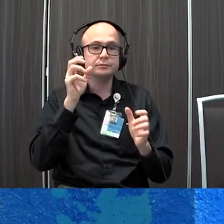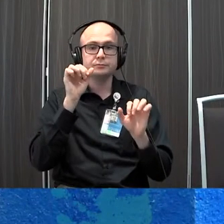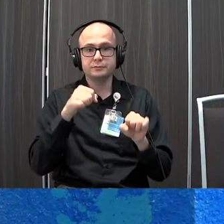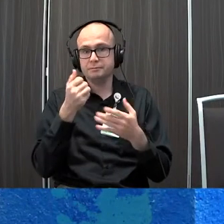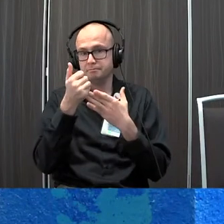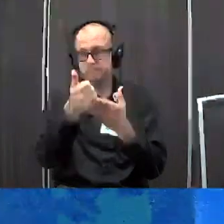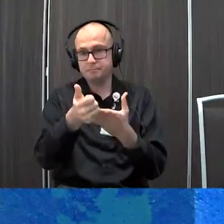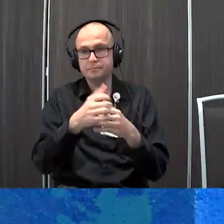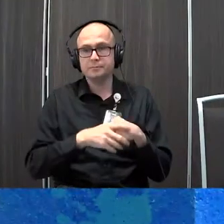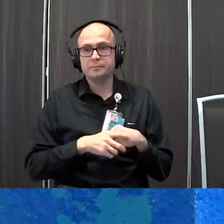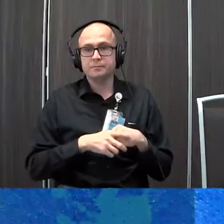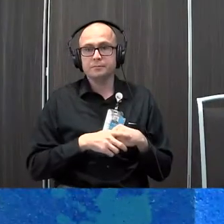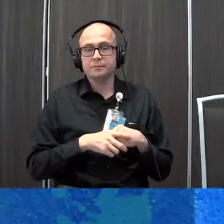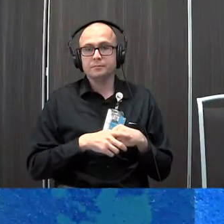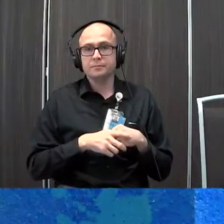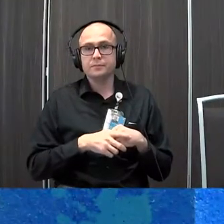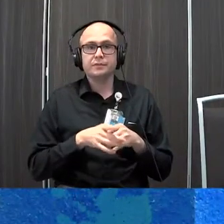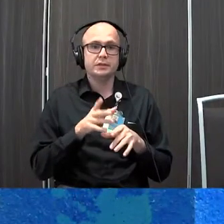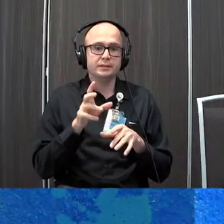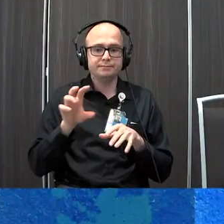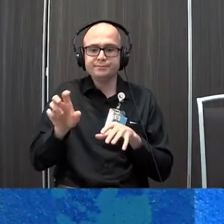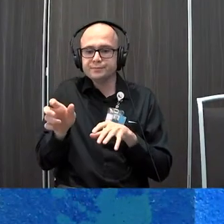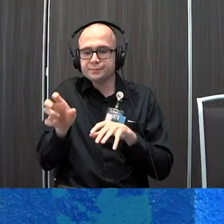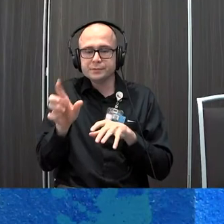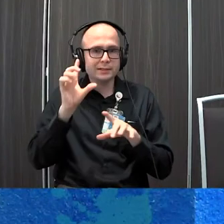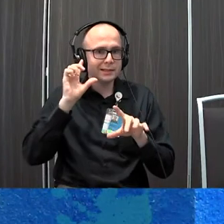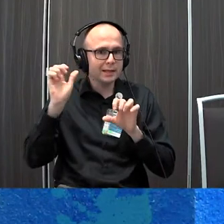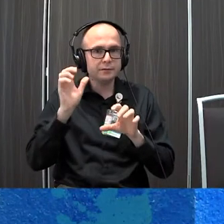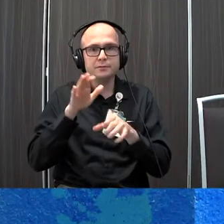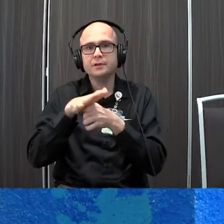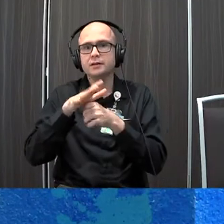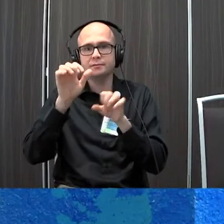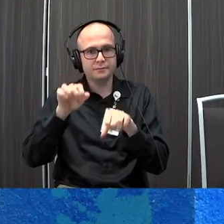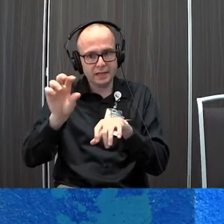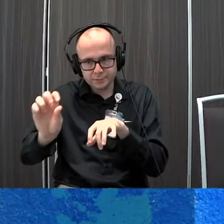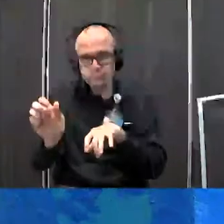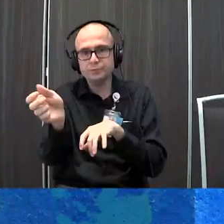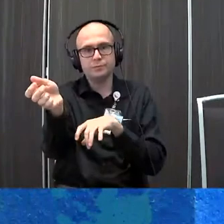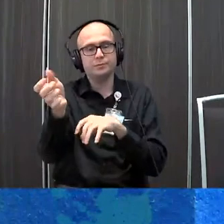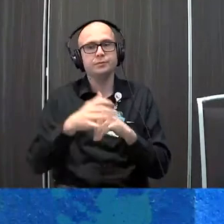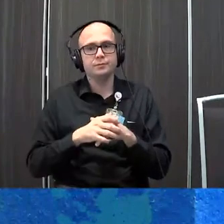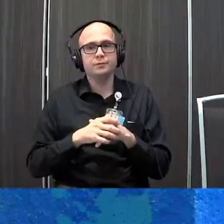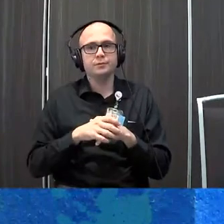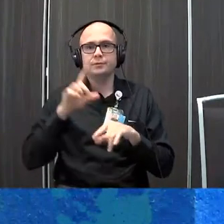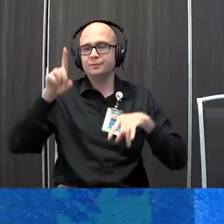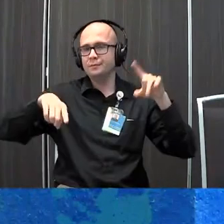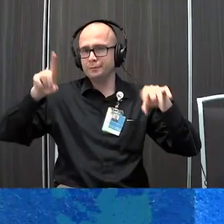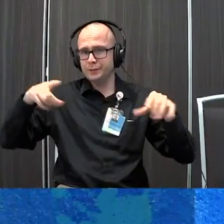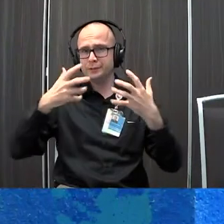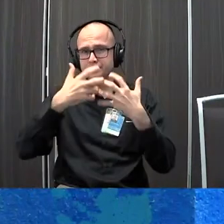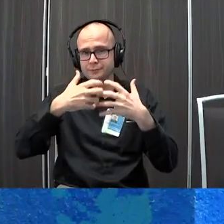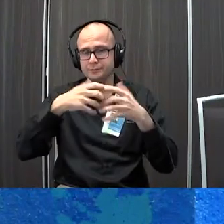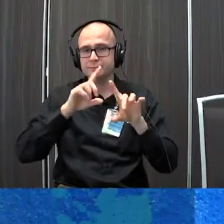of course so making sure that the speaker is loud enough and is able to get loud enough which varies on devices